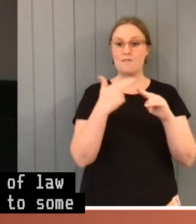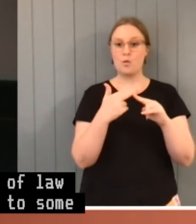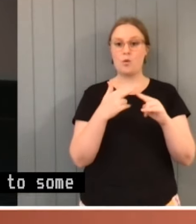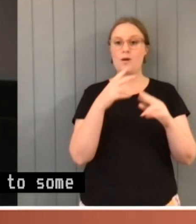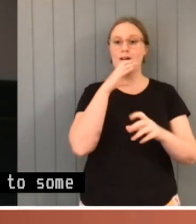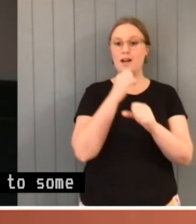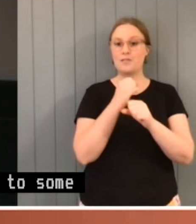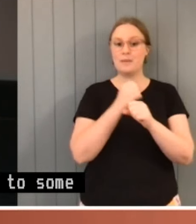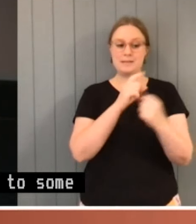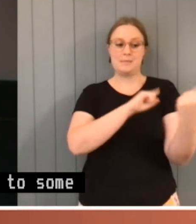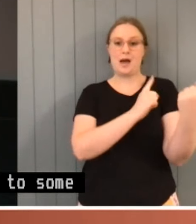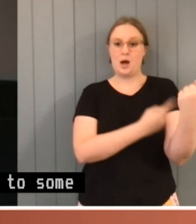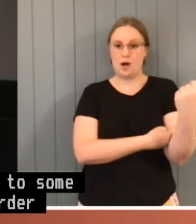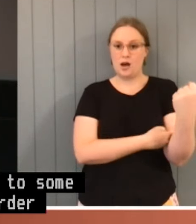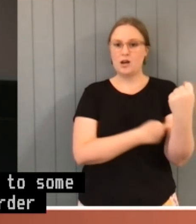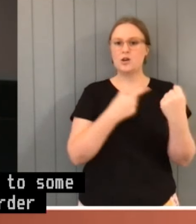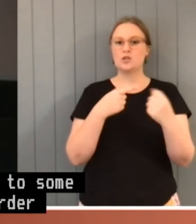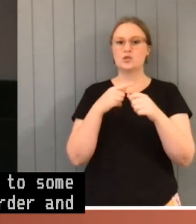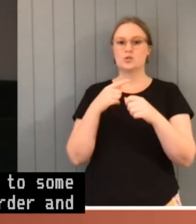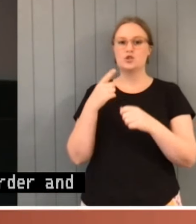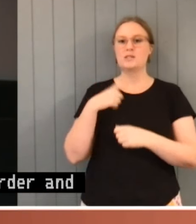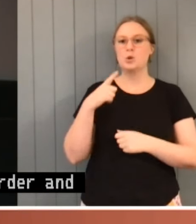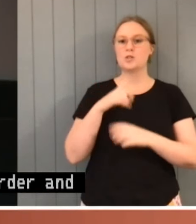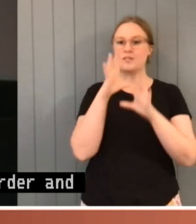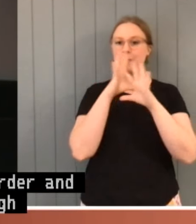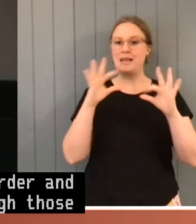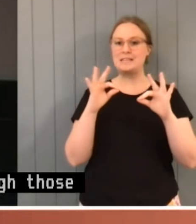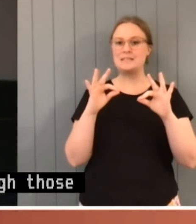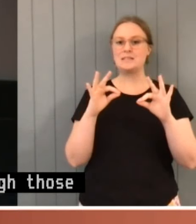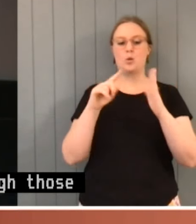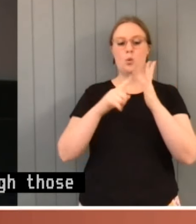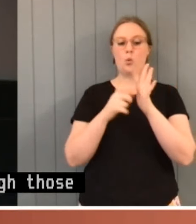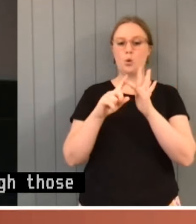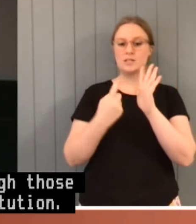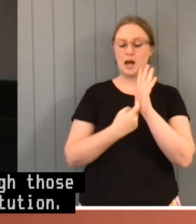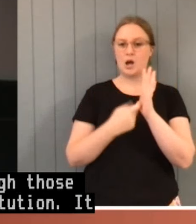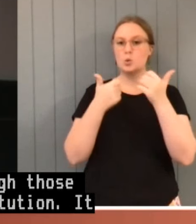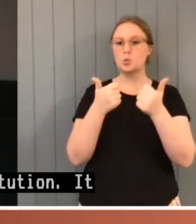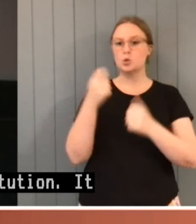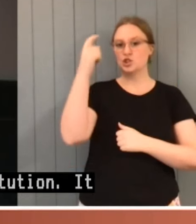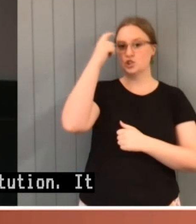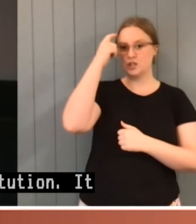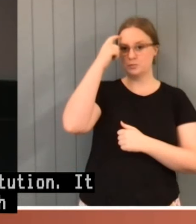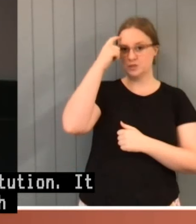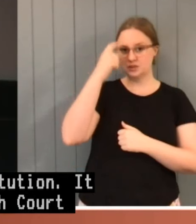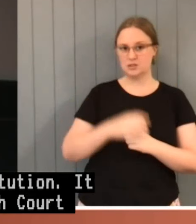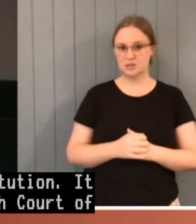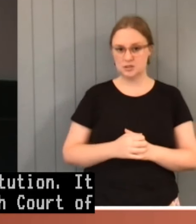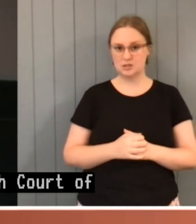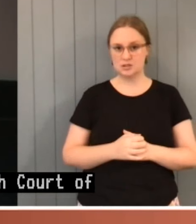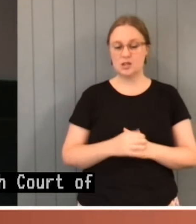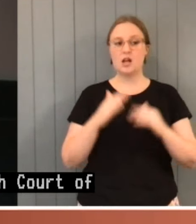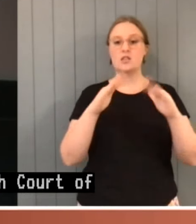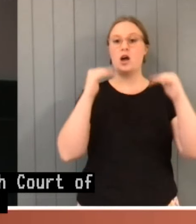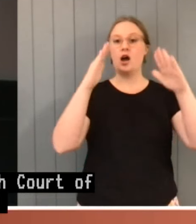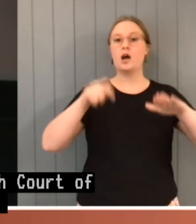appear in the Constitution. It does not authorise the High Court of Australia, for example, to strike down a law on the ground that it